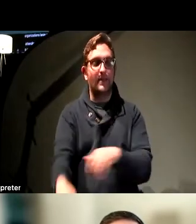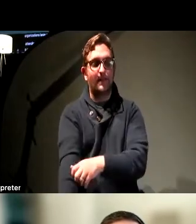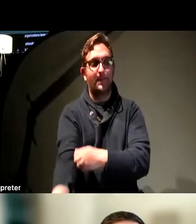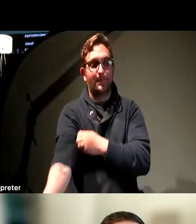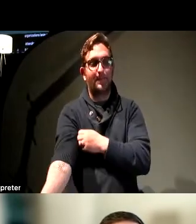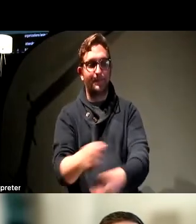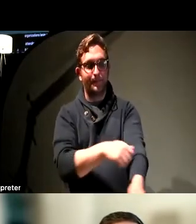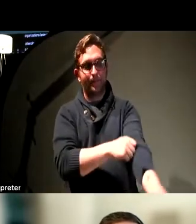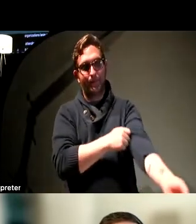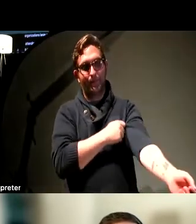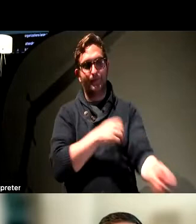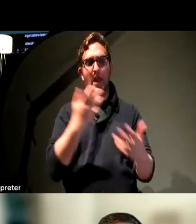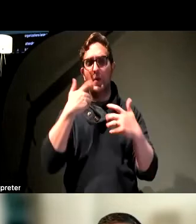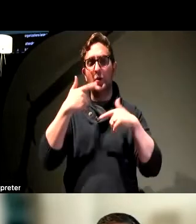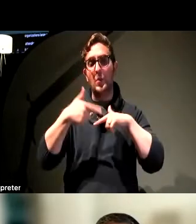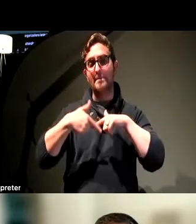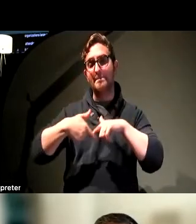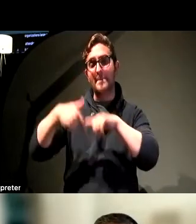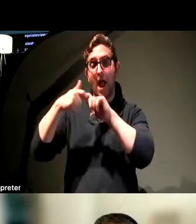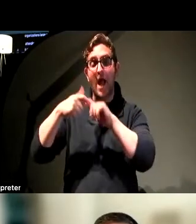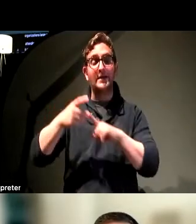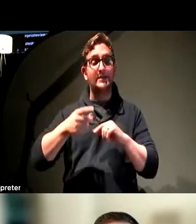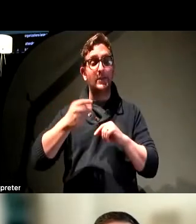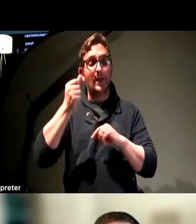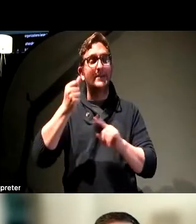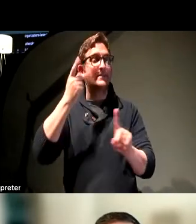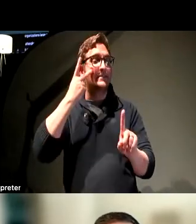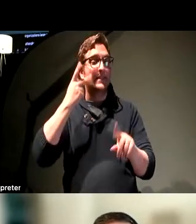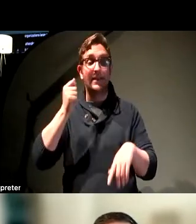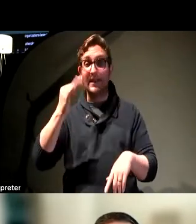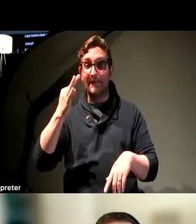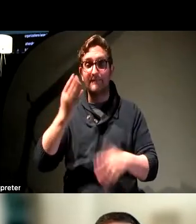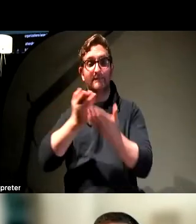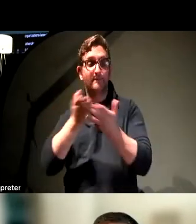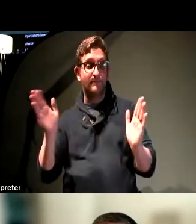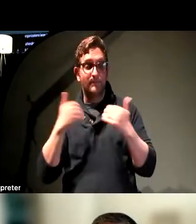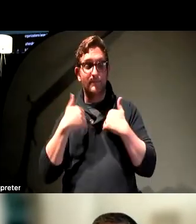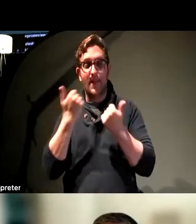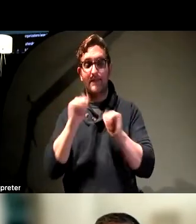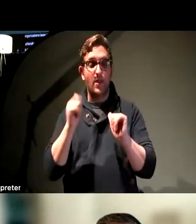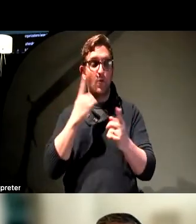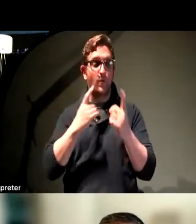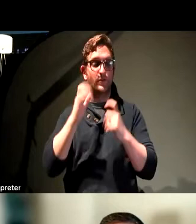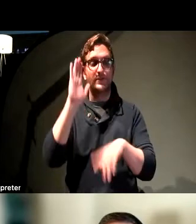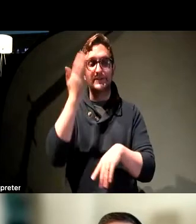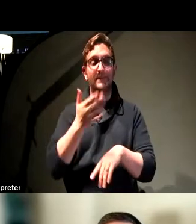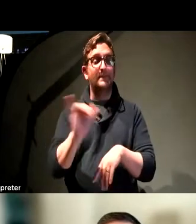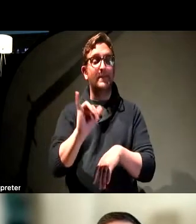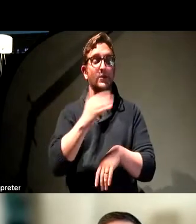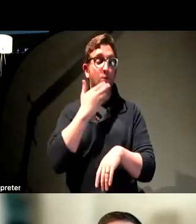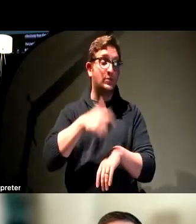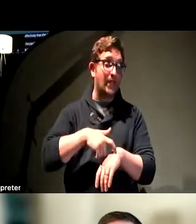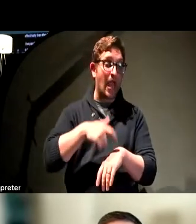So I just want to pause, actually, and see what questions you all might have. It seems like a good time to aggregate some